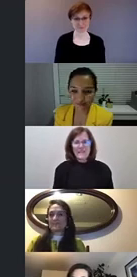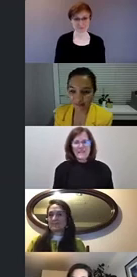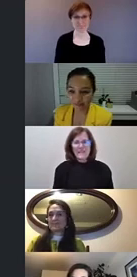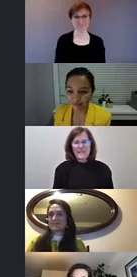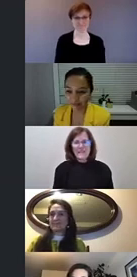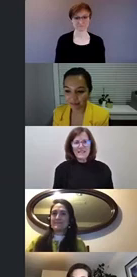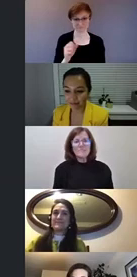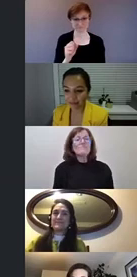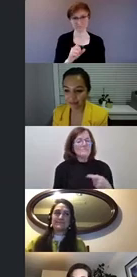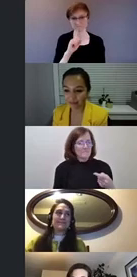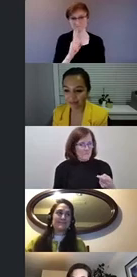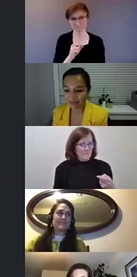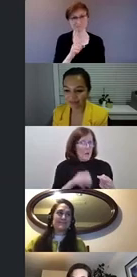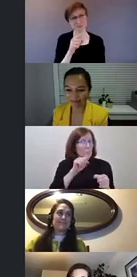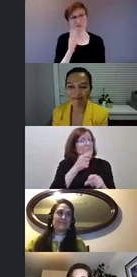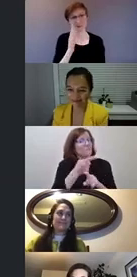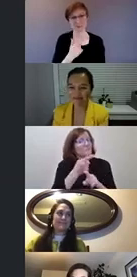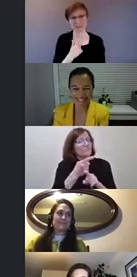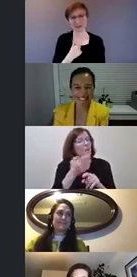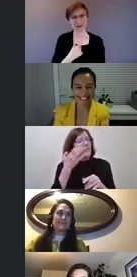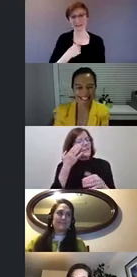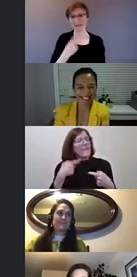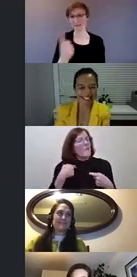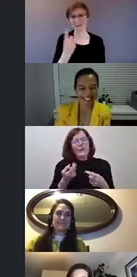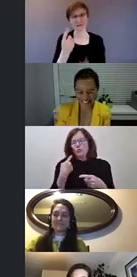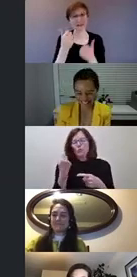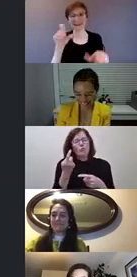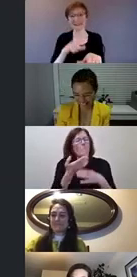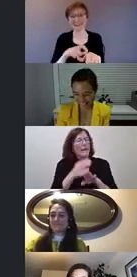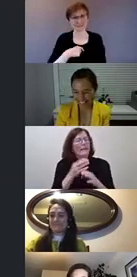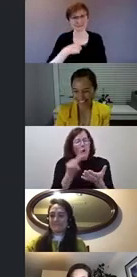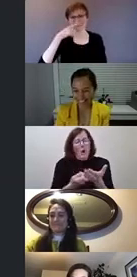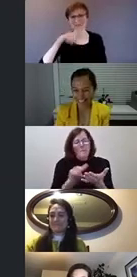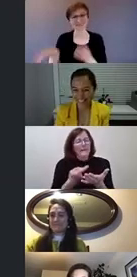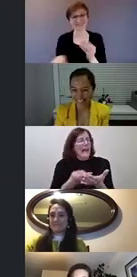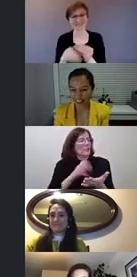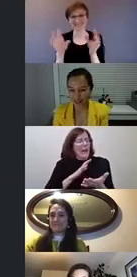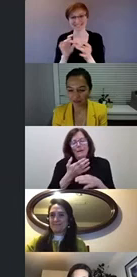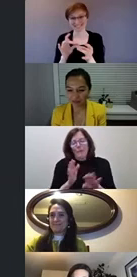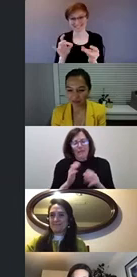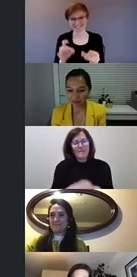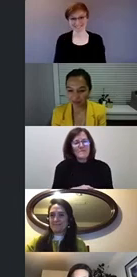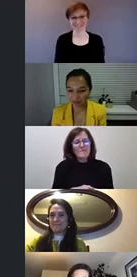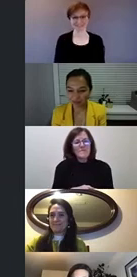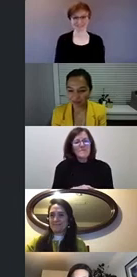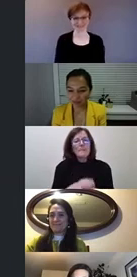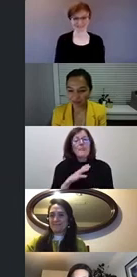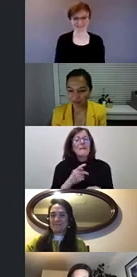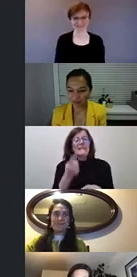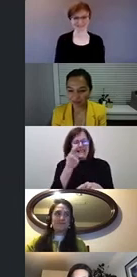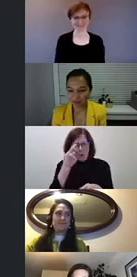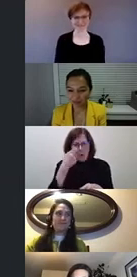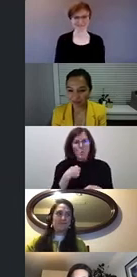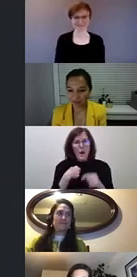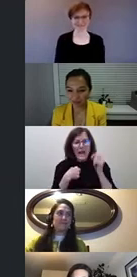Steve can comment on. Steve think the question for me, you know,